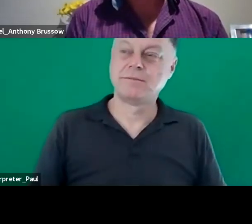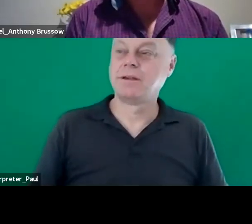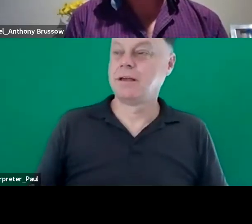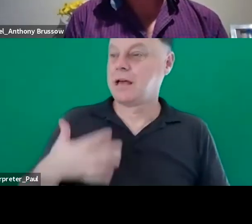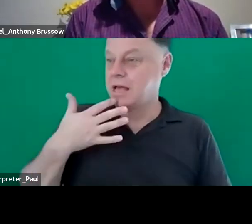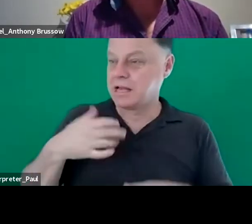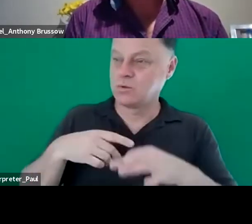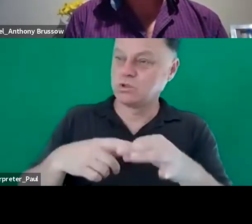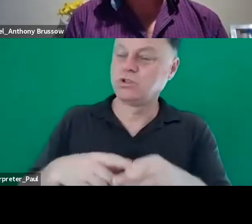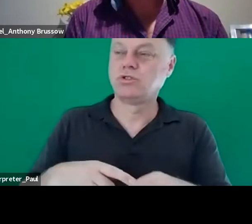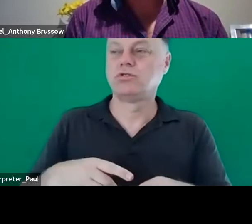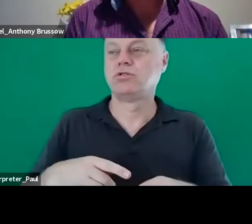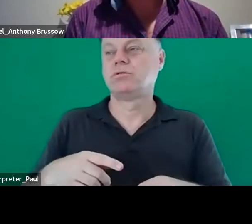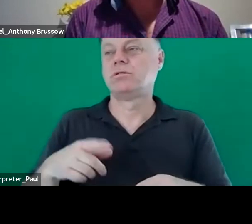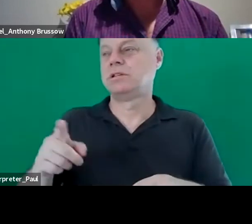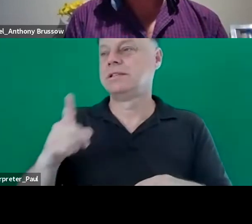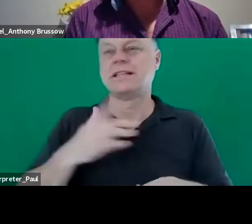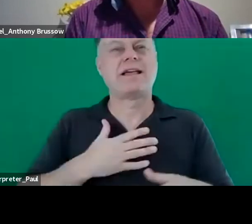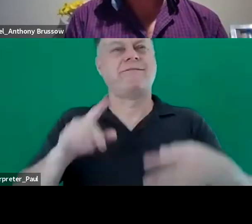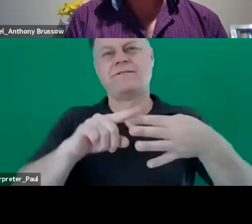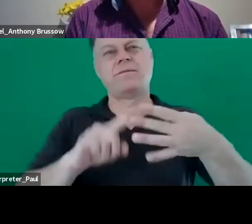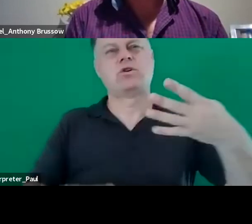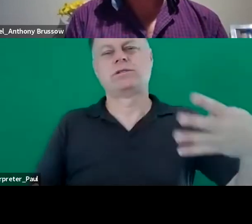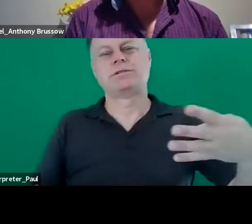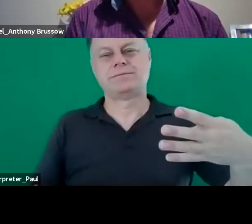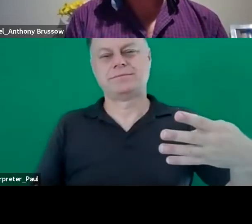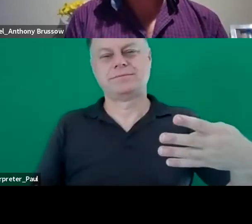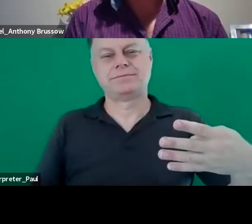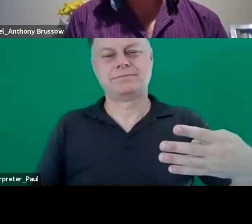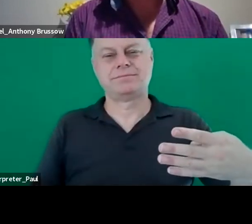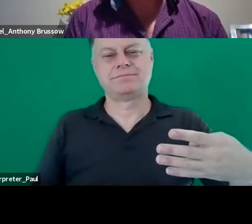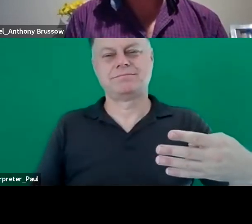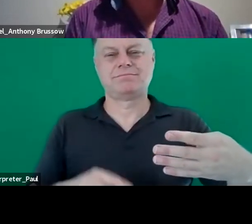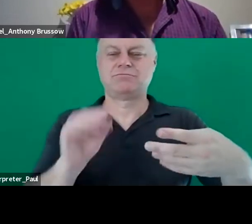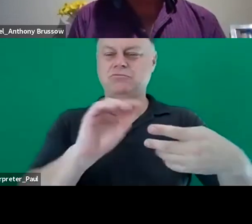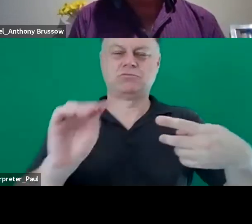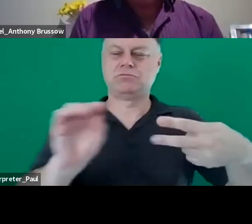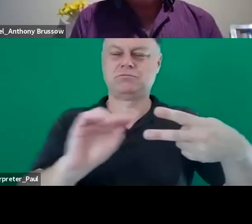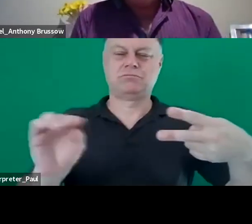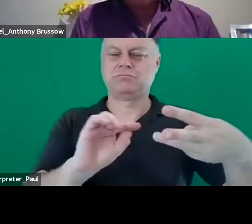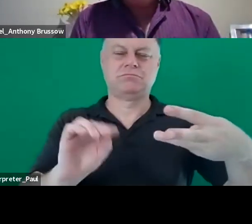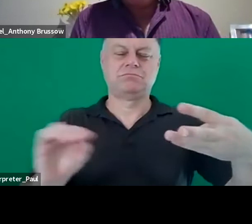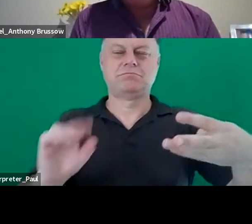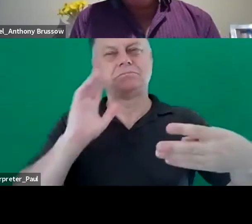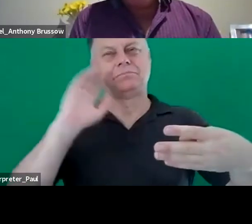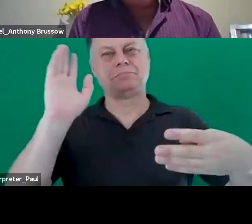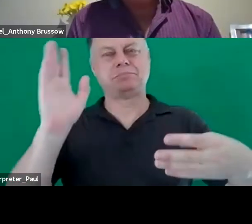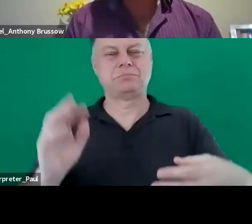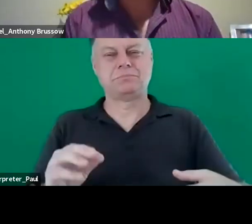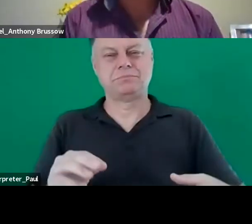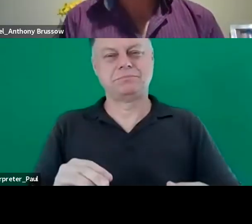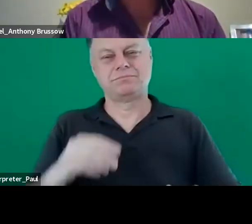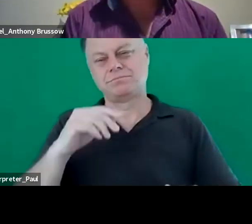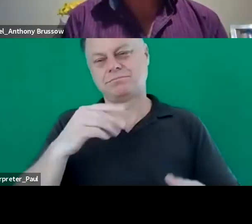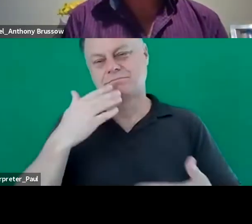he's doing a presentation and he says i have four points and he's uh he's got his points organized and it helps him to remember them and uh and take